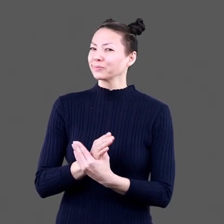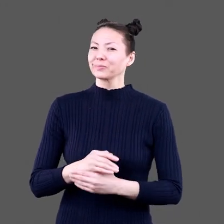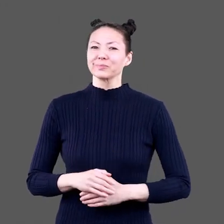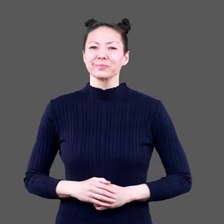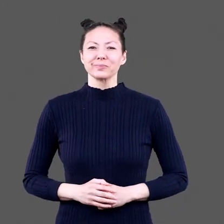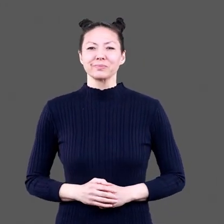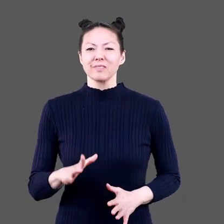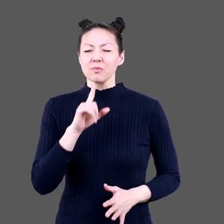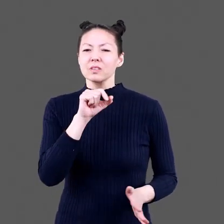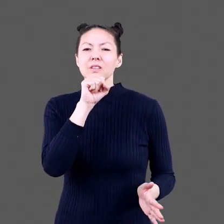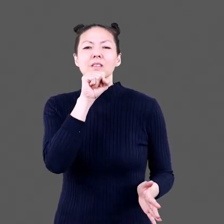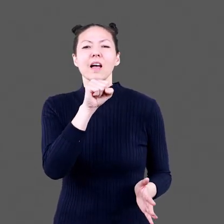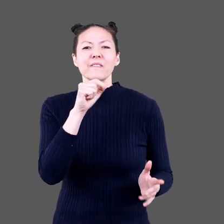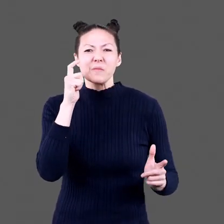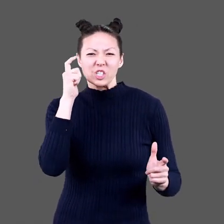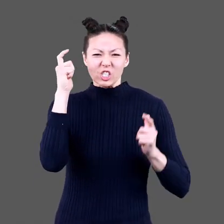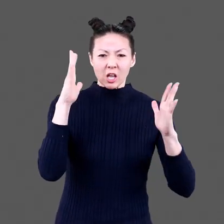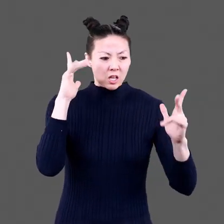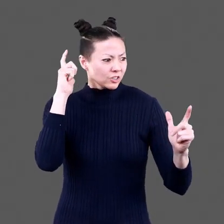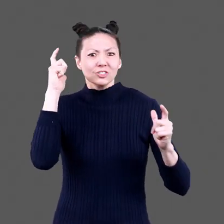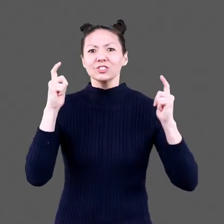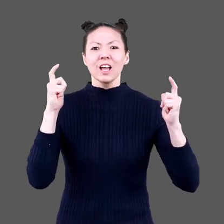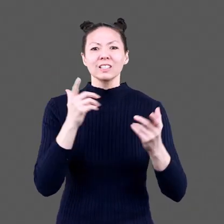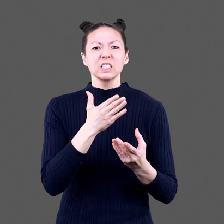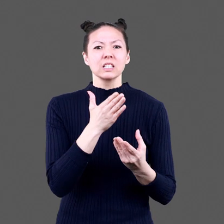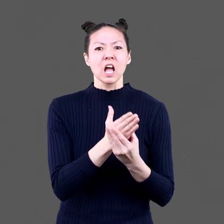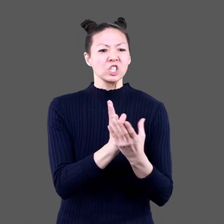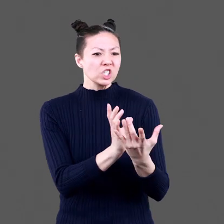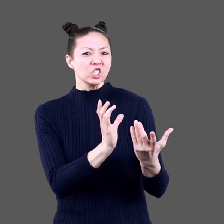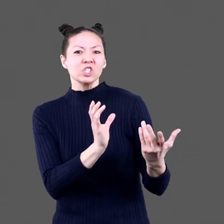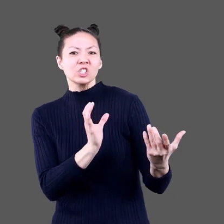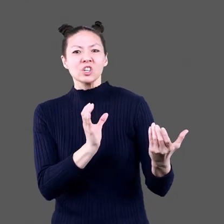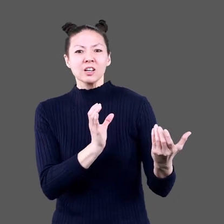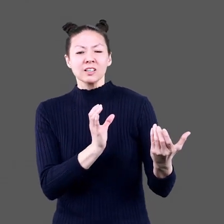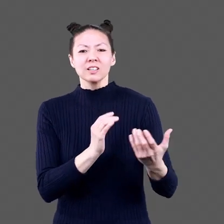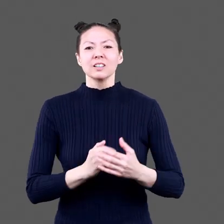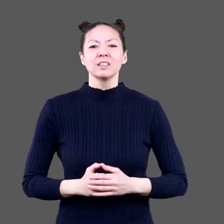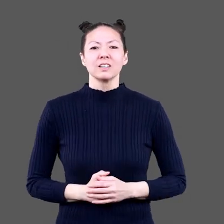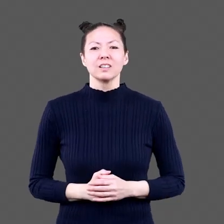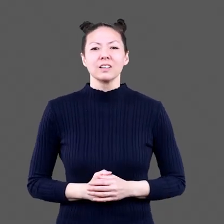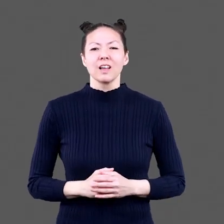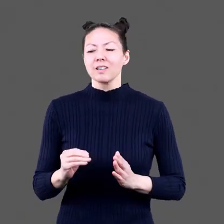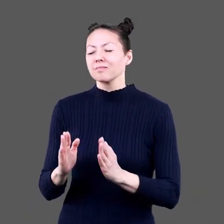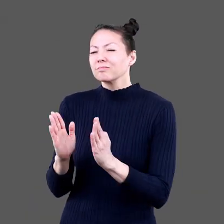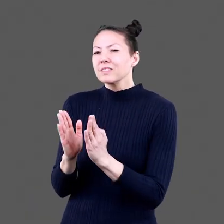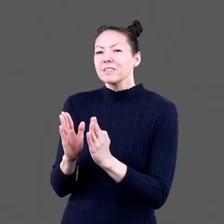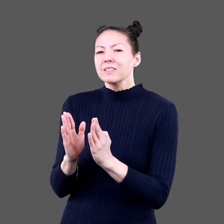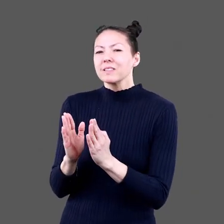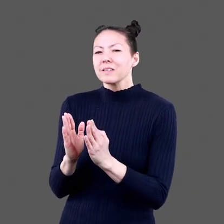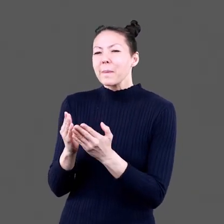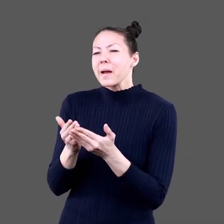tacos They love really big gigantic tacos And